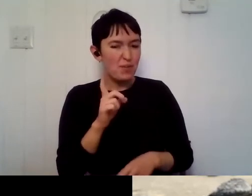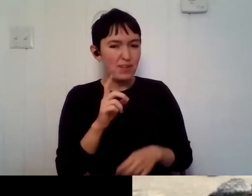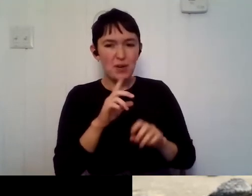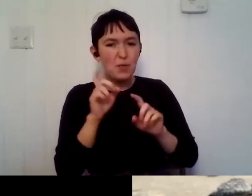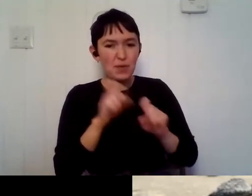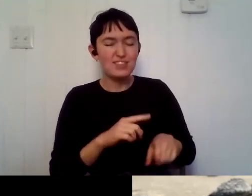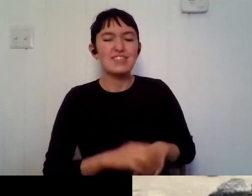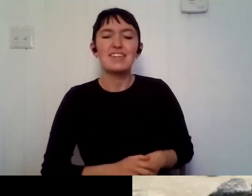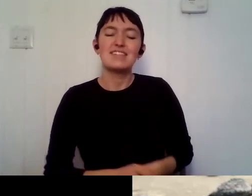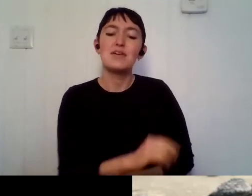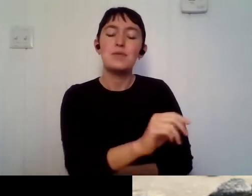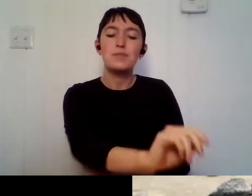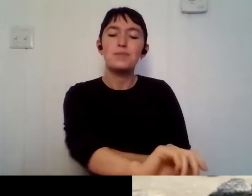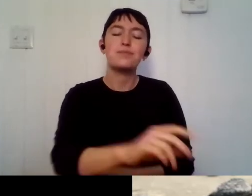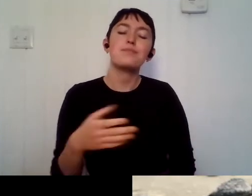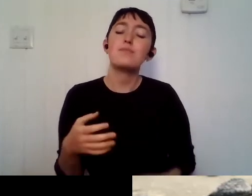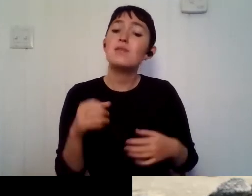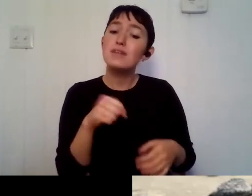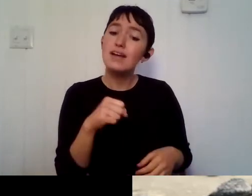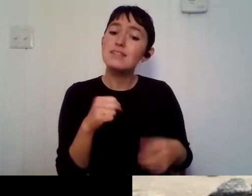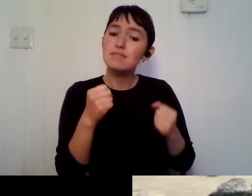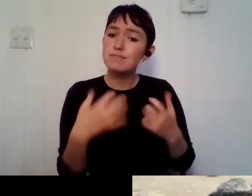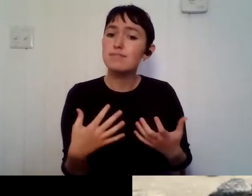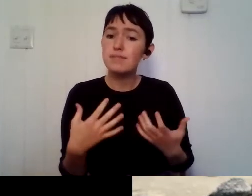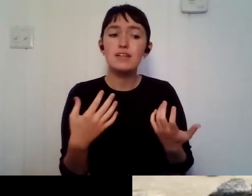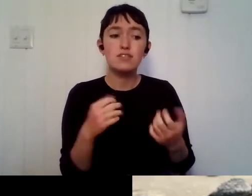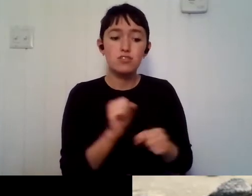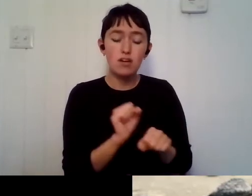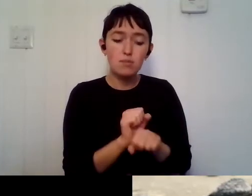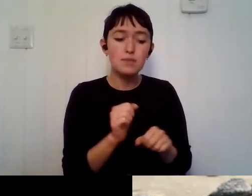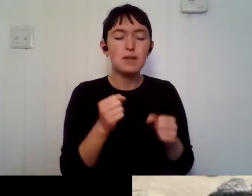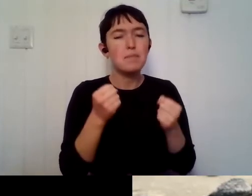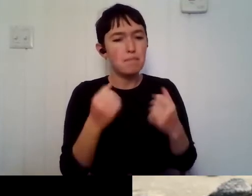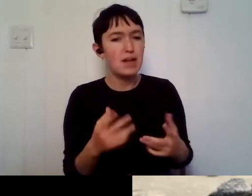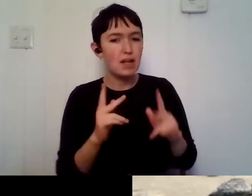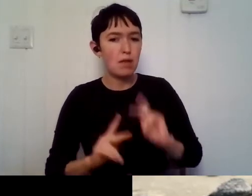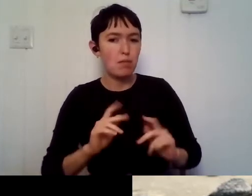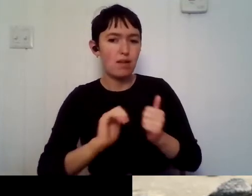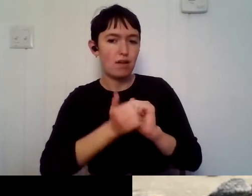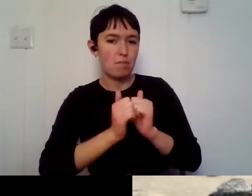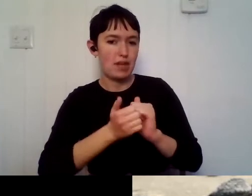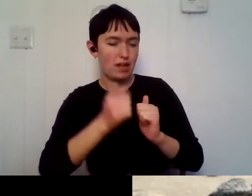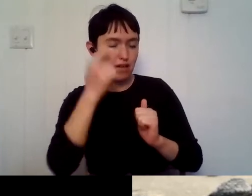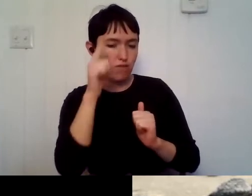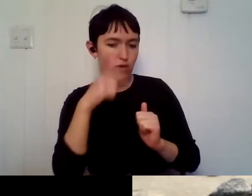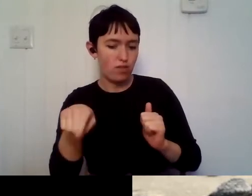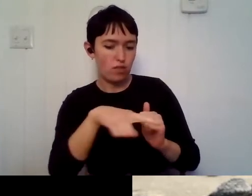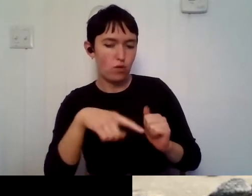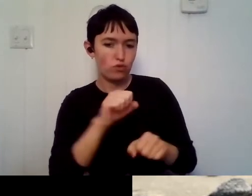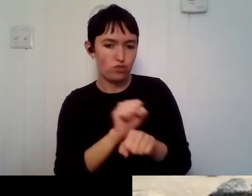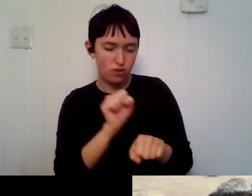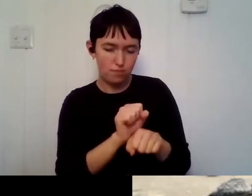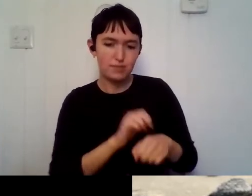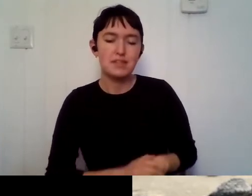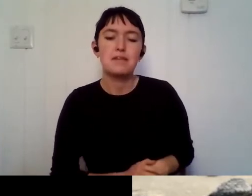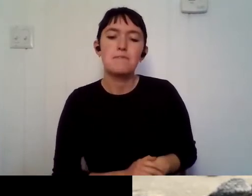lot of jobs available, but there's also a lot of people that are competing for those jobs. then secondly, those jobs, they're always, they